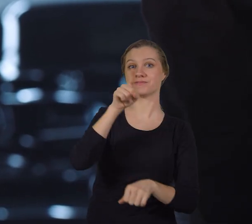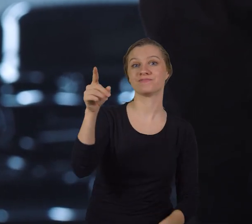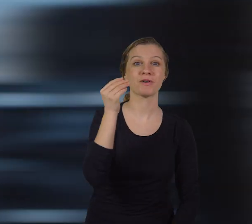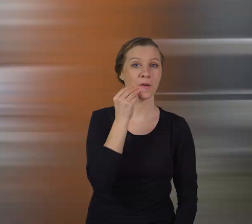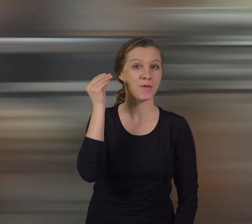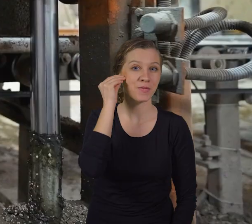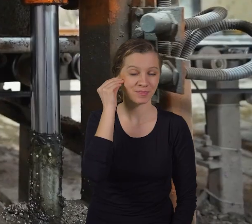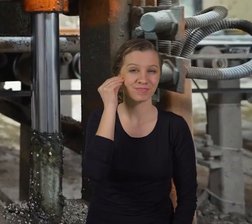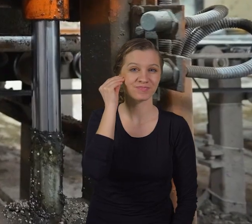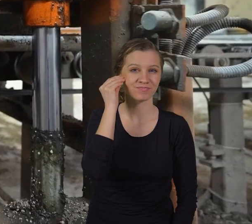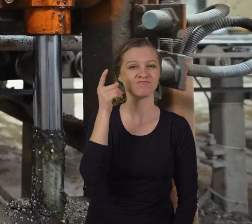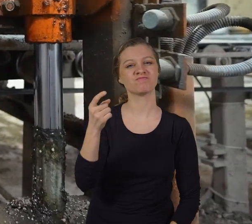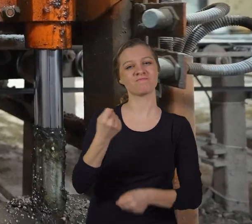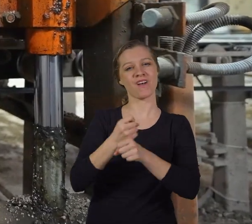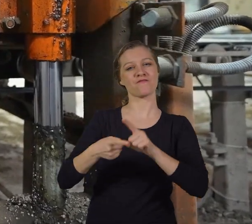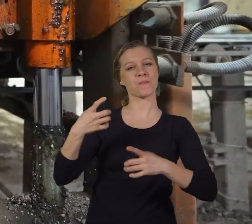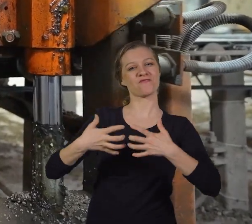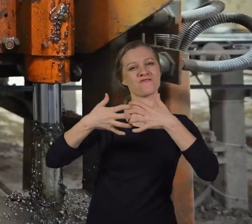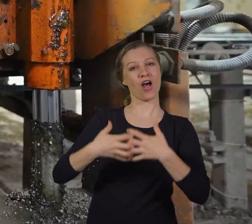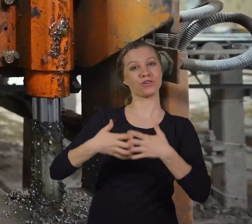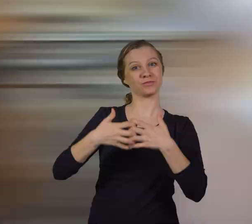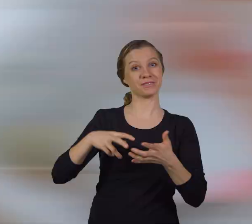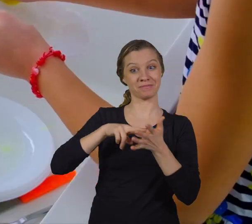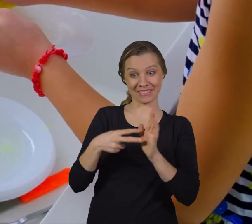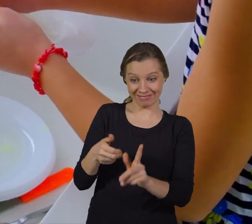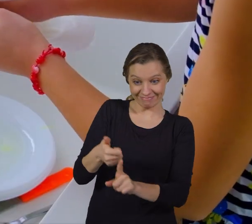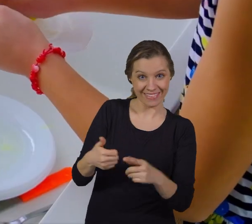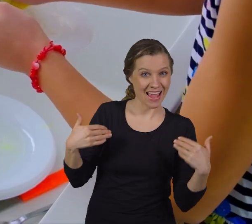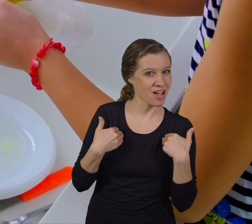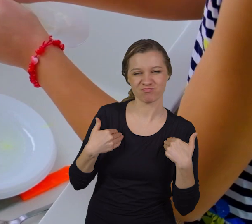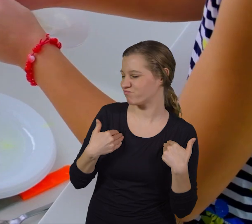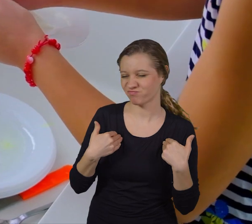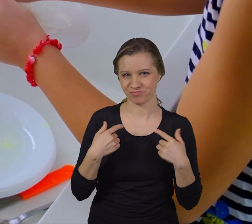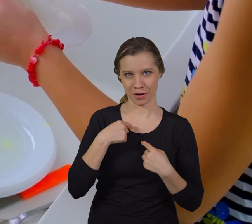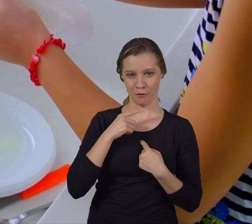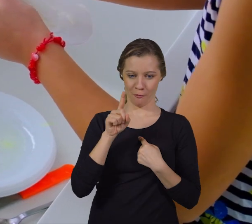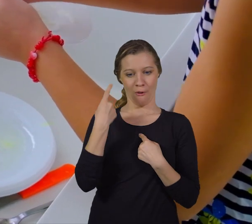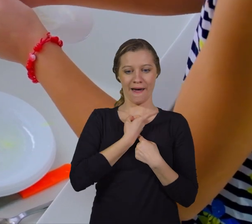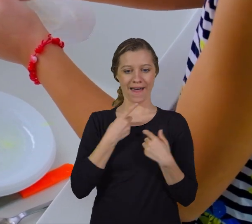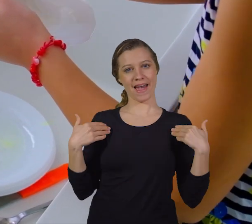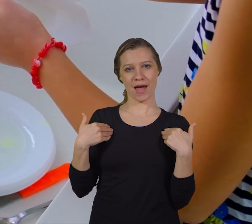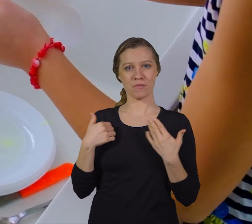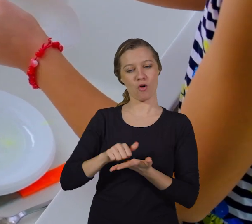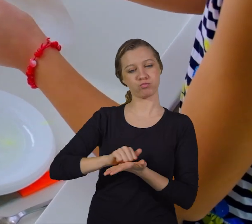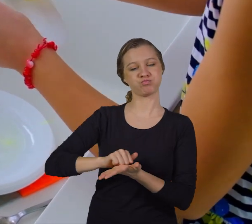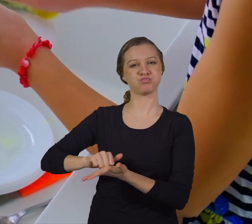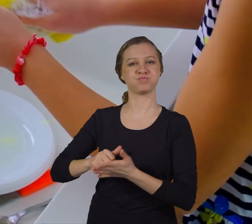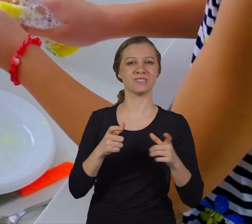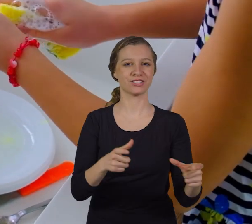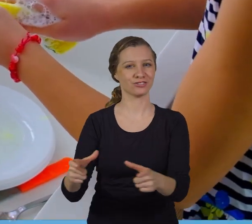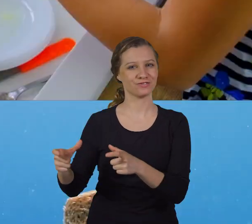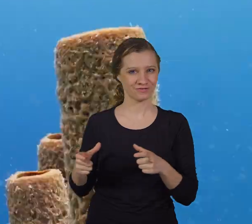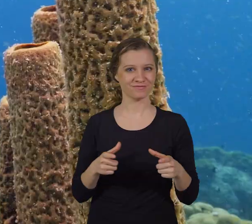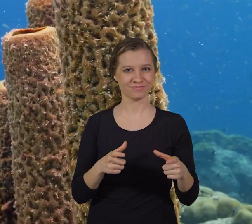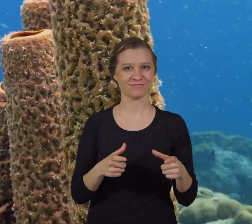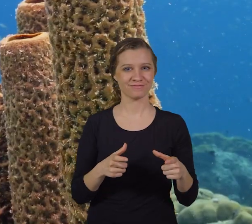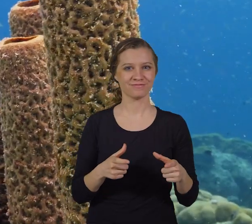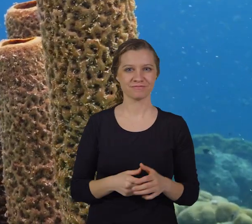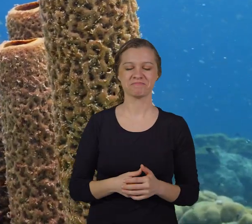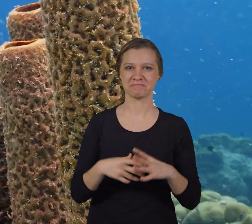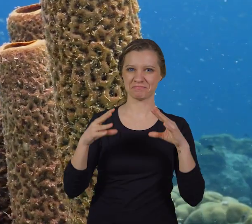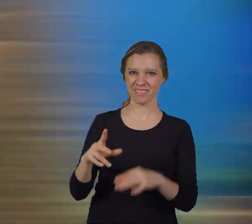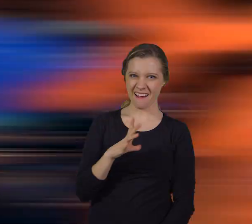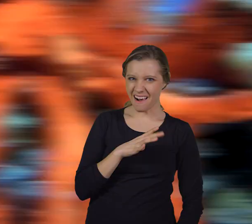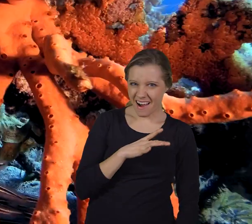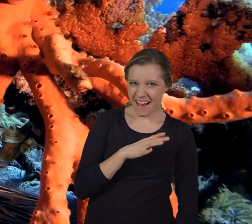use in your house are made from a factory. Which means you will be the only animal scrubbing the dishes. Who knew